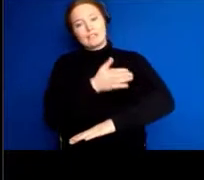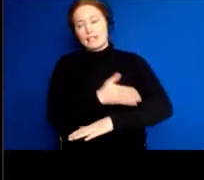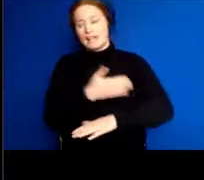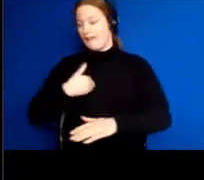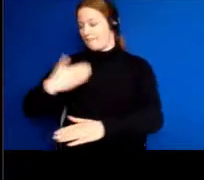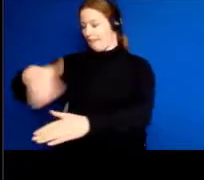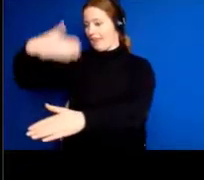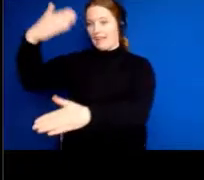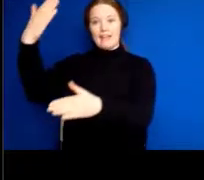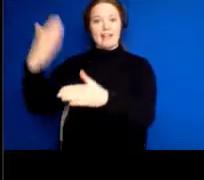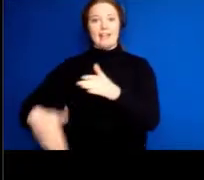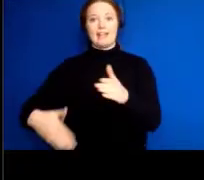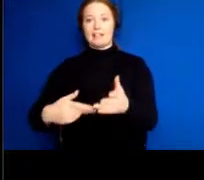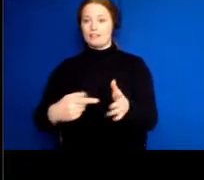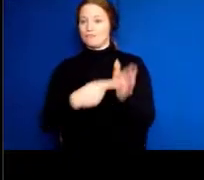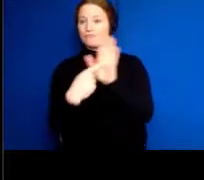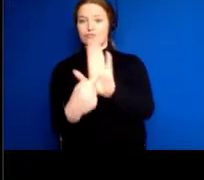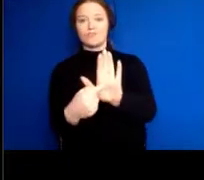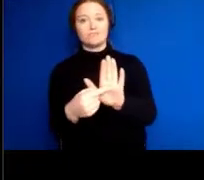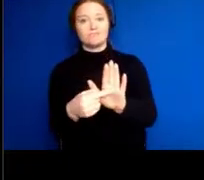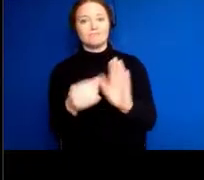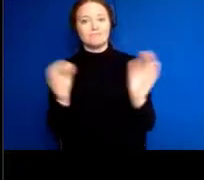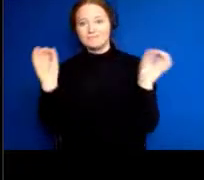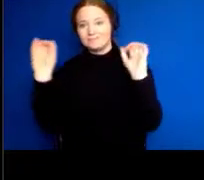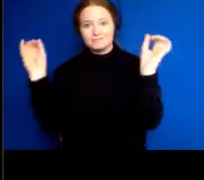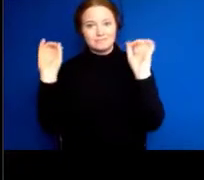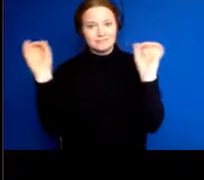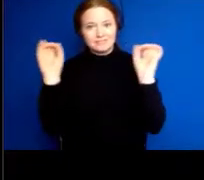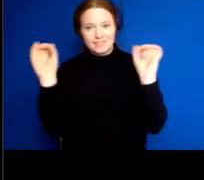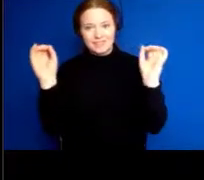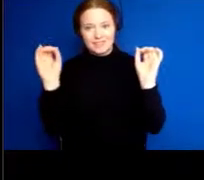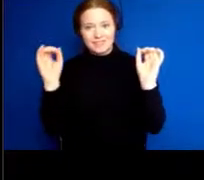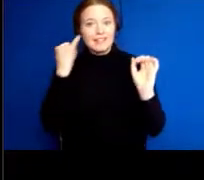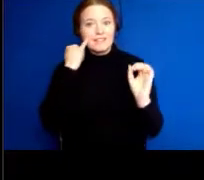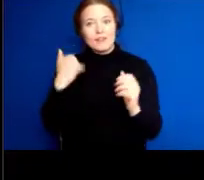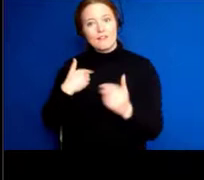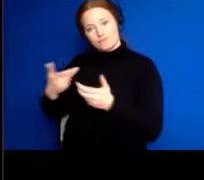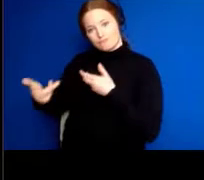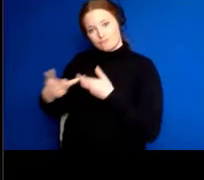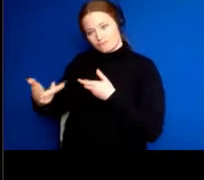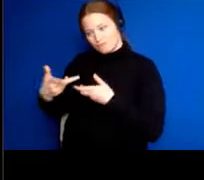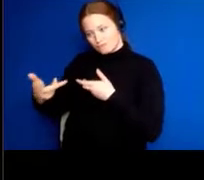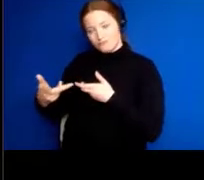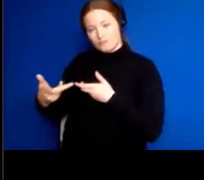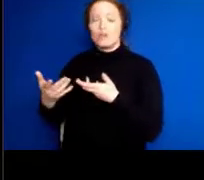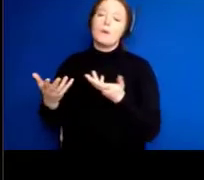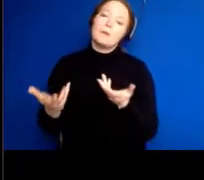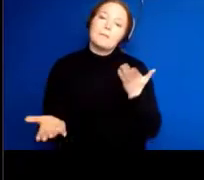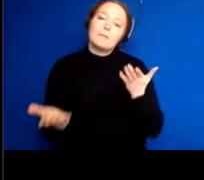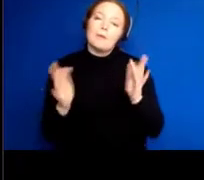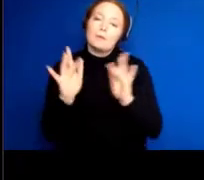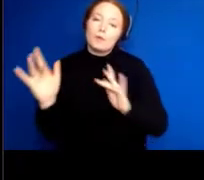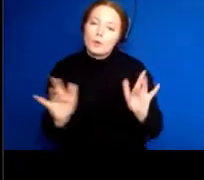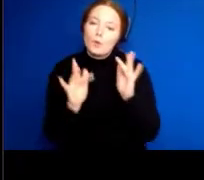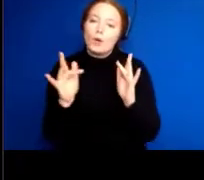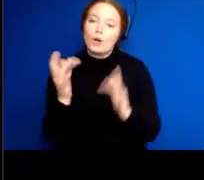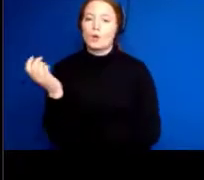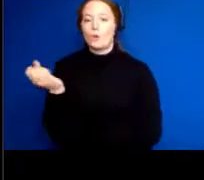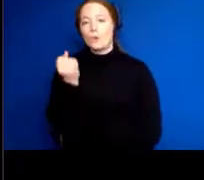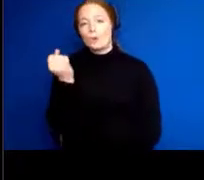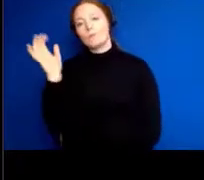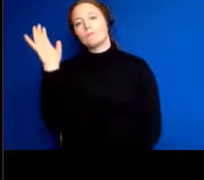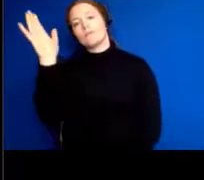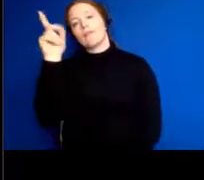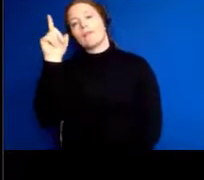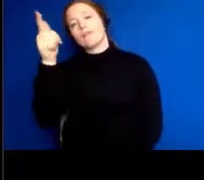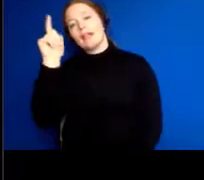is no product, you know, when you're talking in a conversation, unless you happen to record it, and then you can replay it.